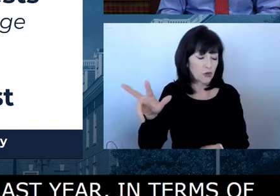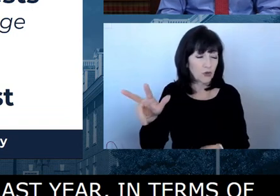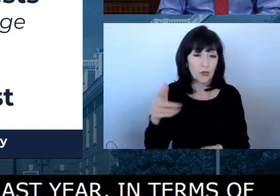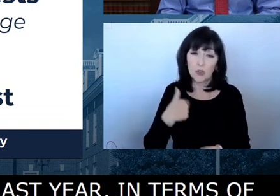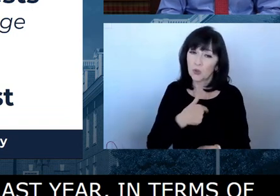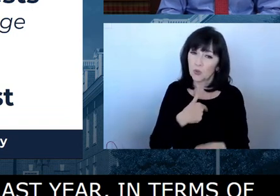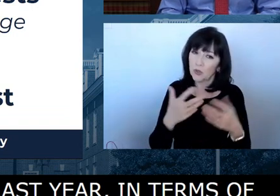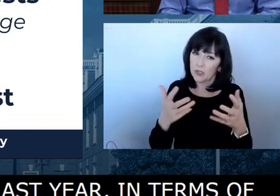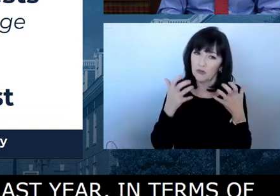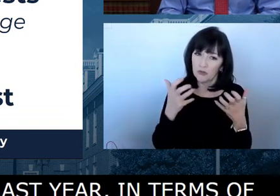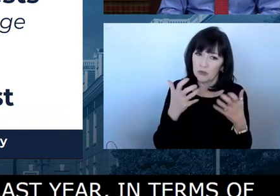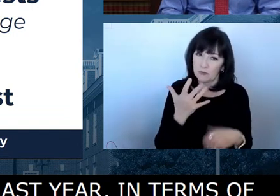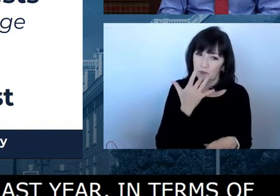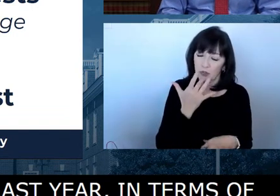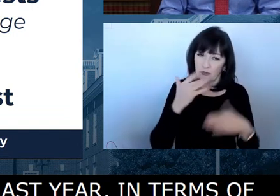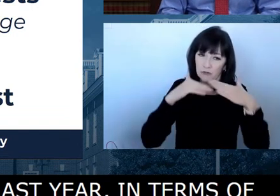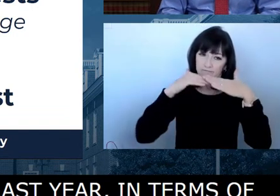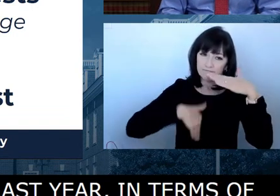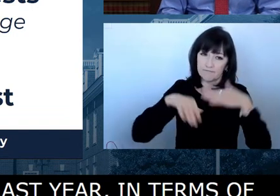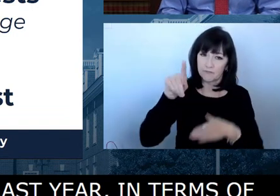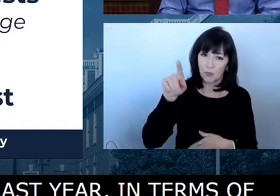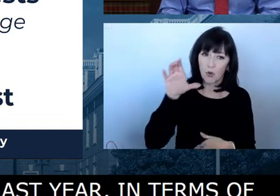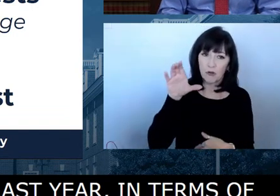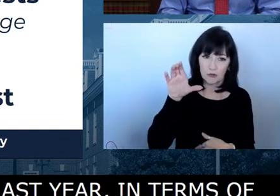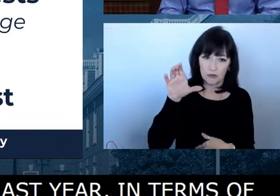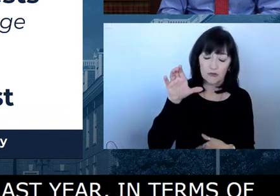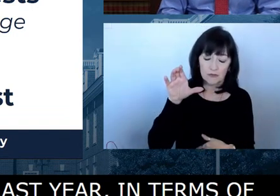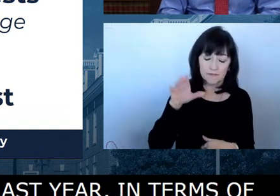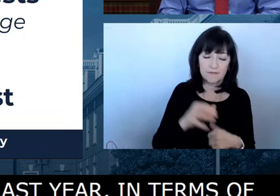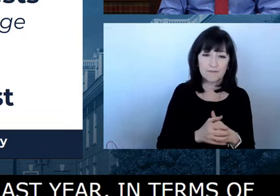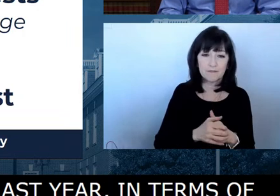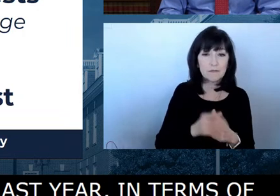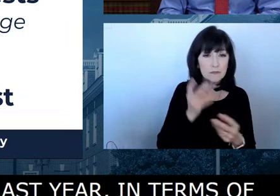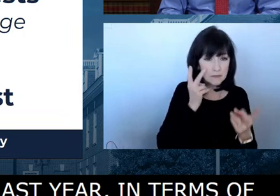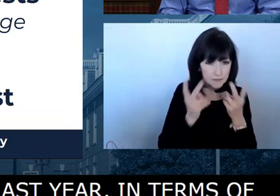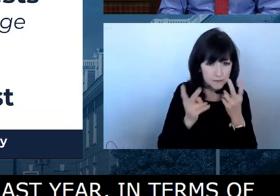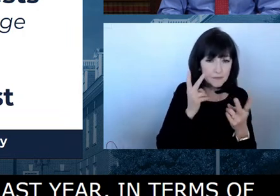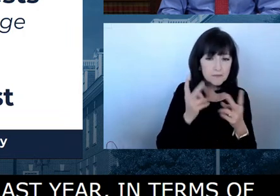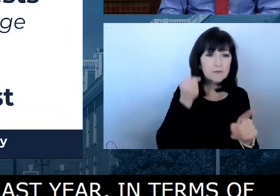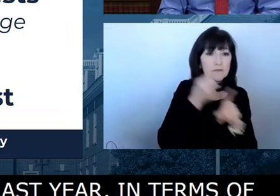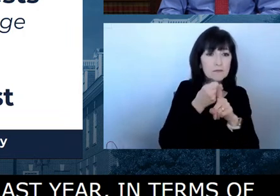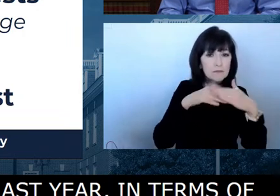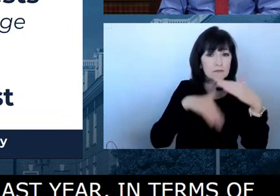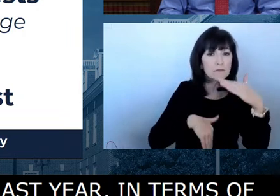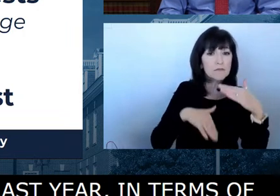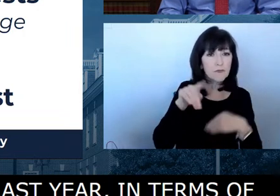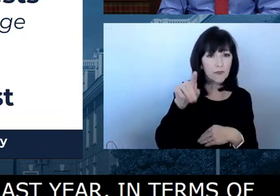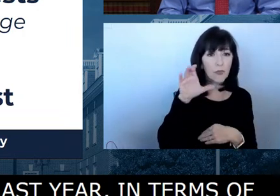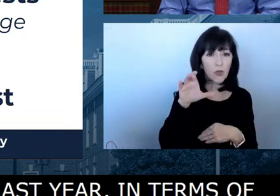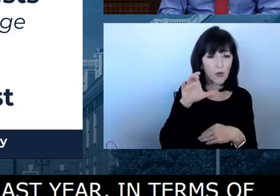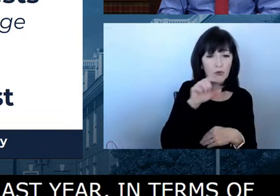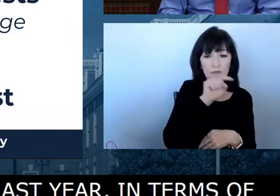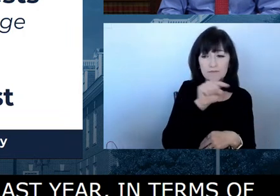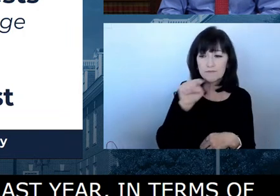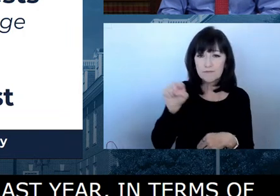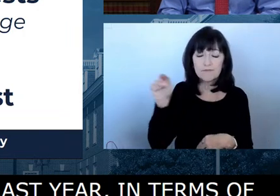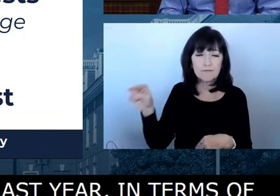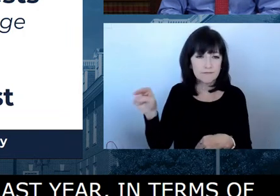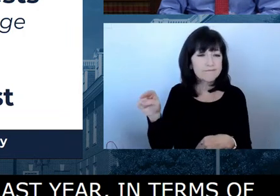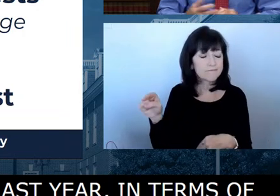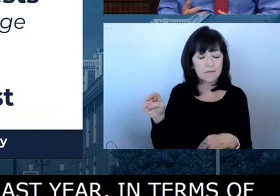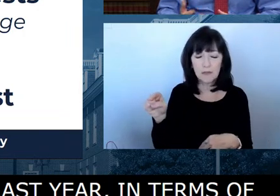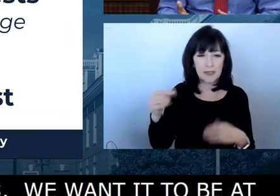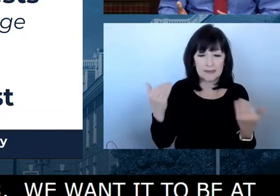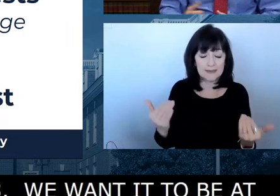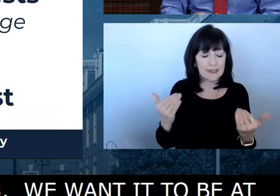or fewer, which we've hit at certain periods during the pandemic. 8.8% positive